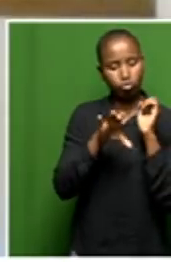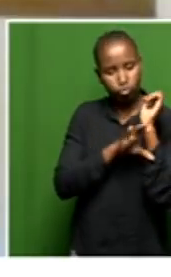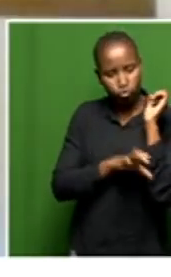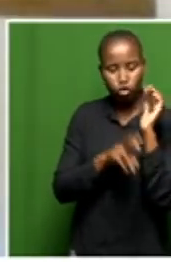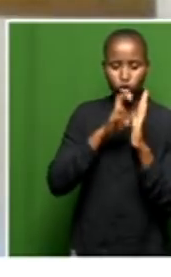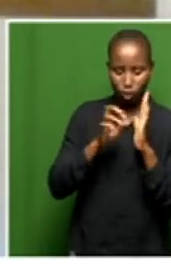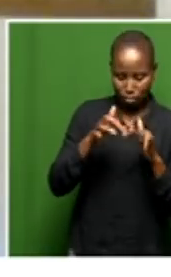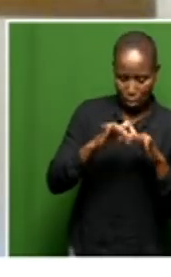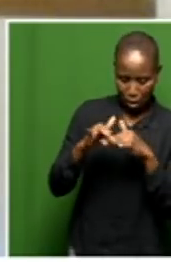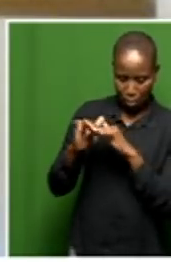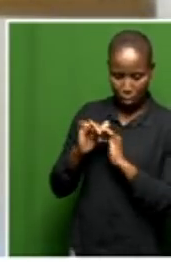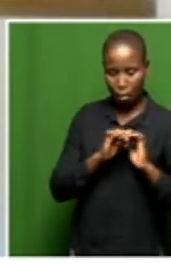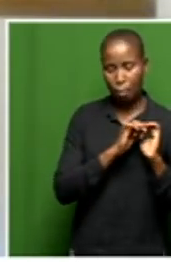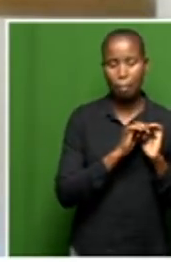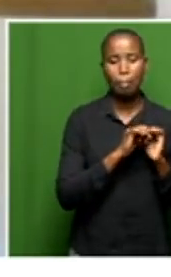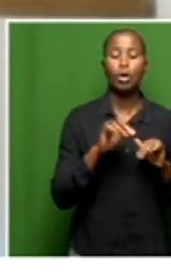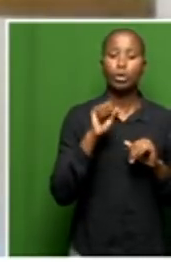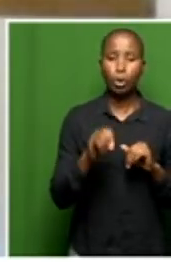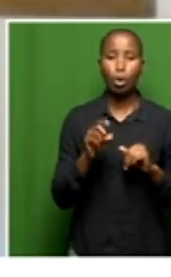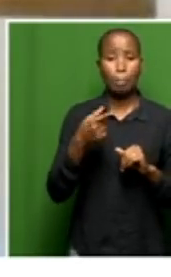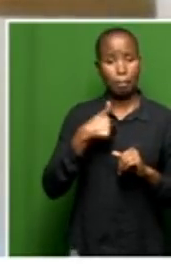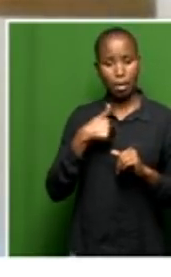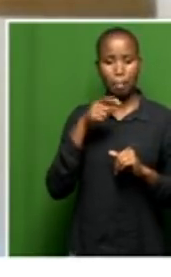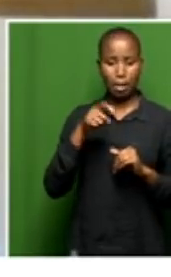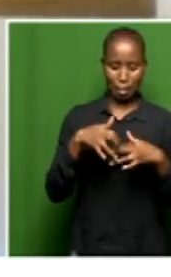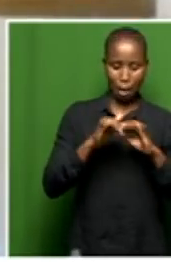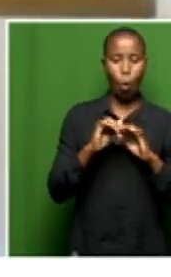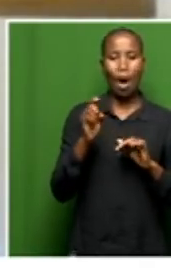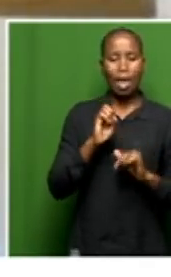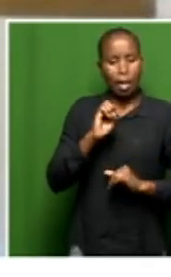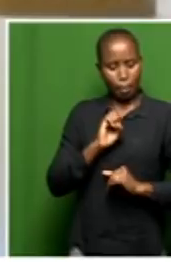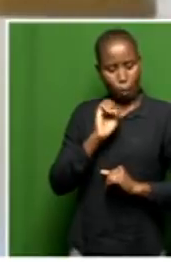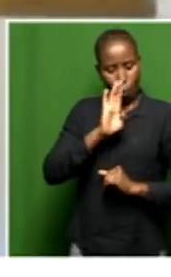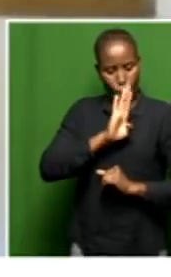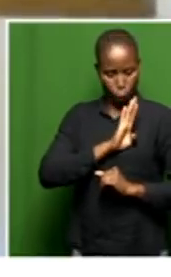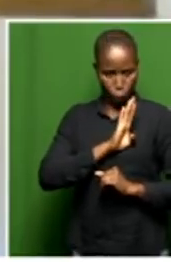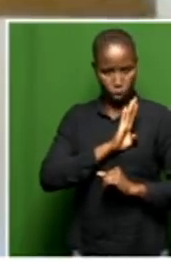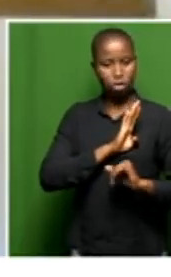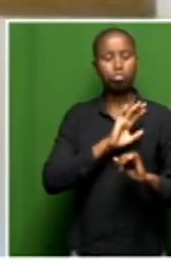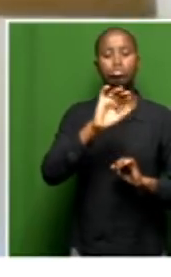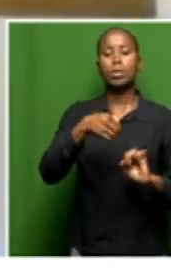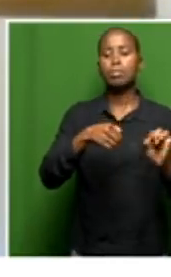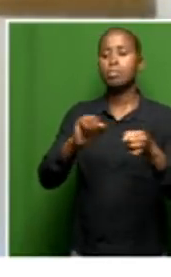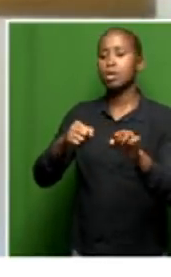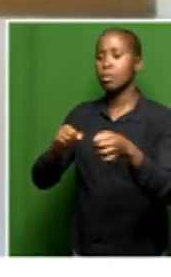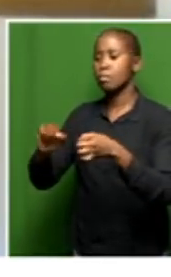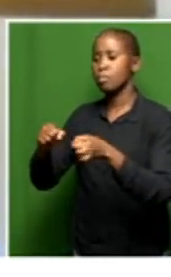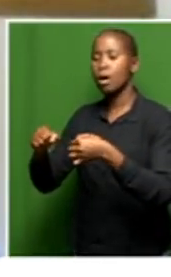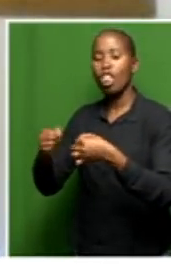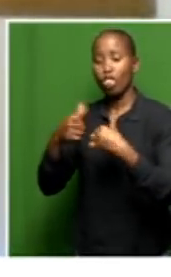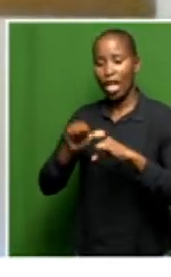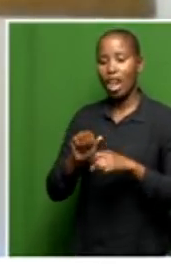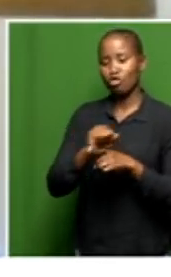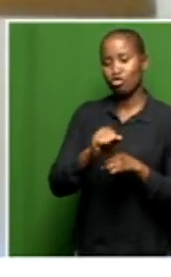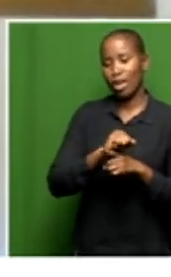thing was for me to create a board and train the board in how to take place, or how